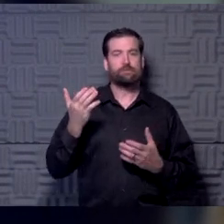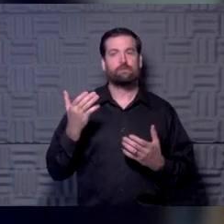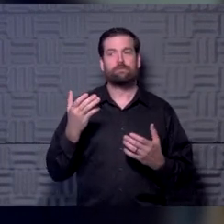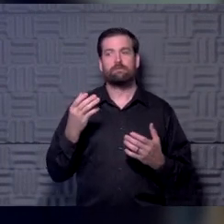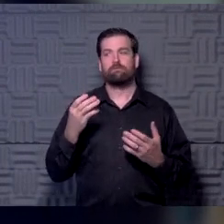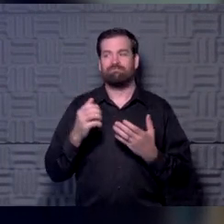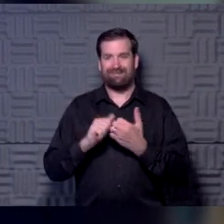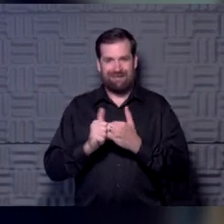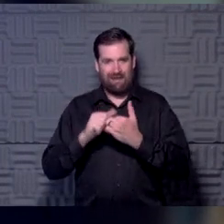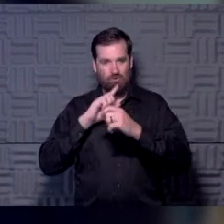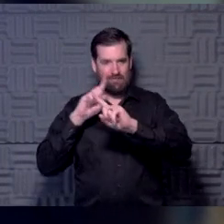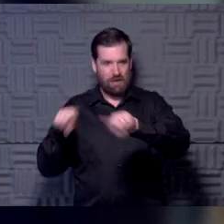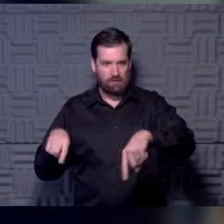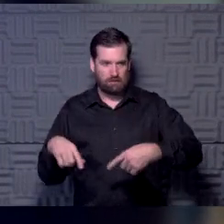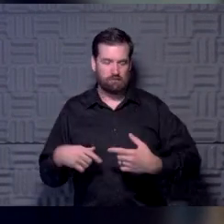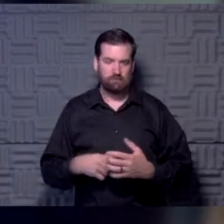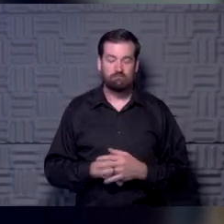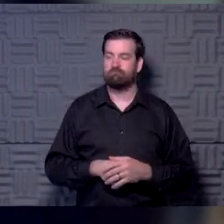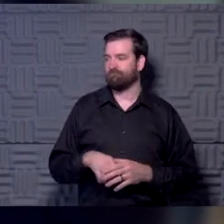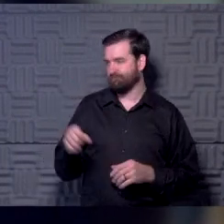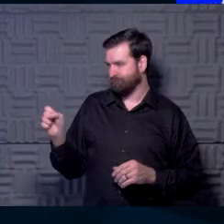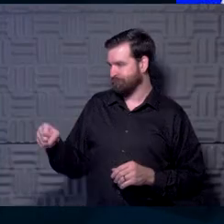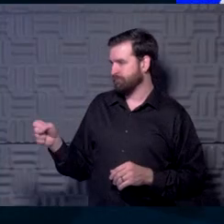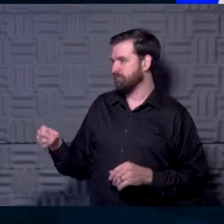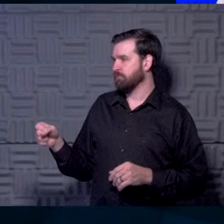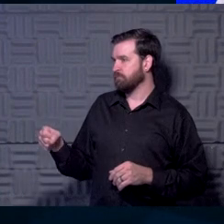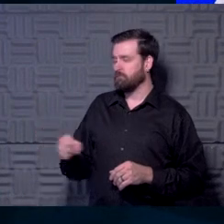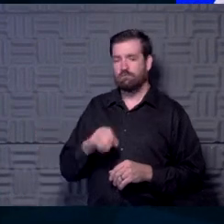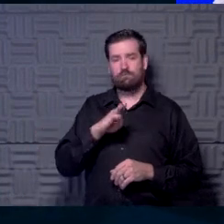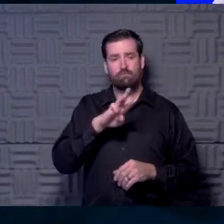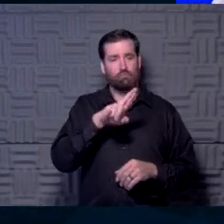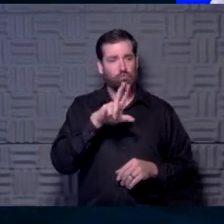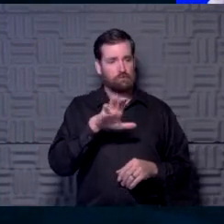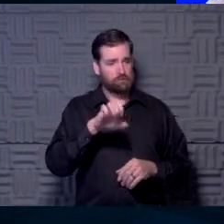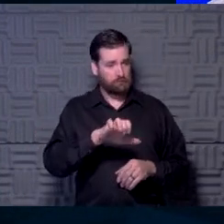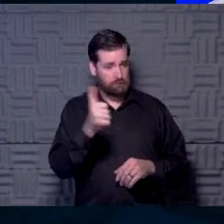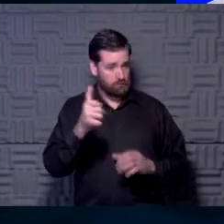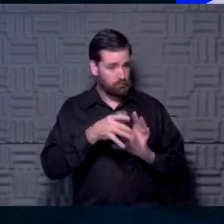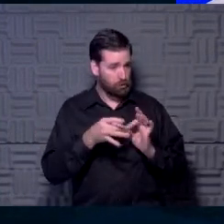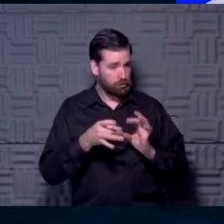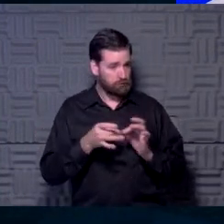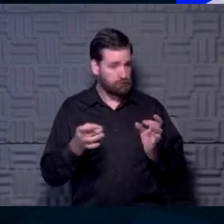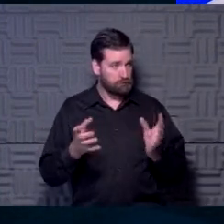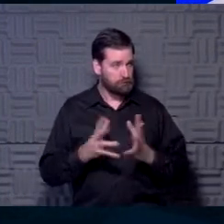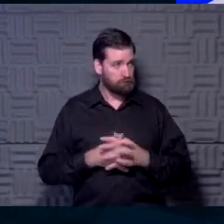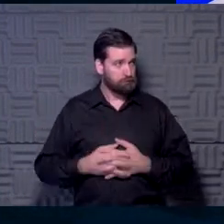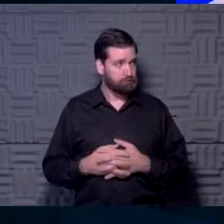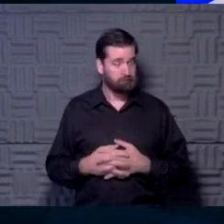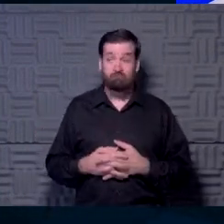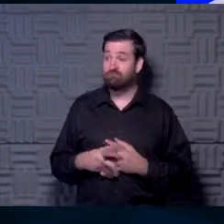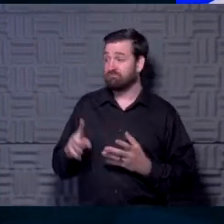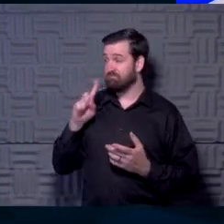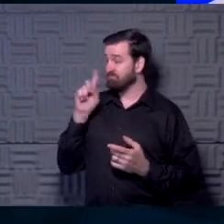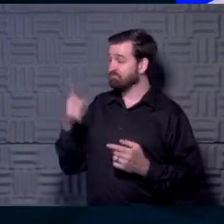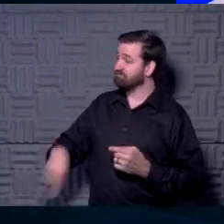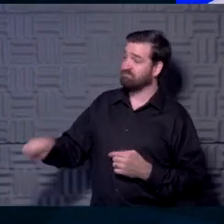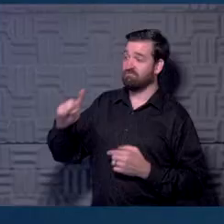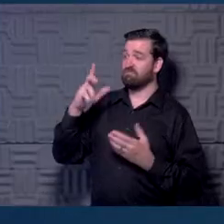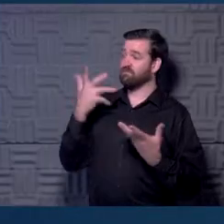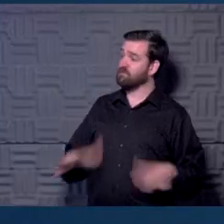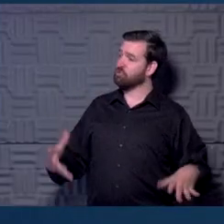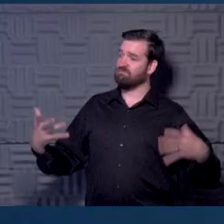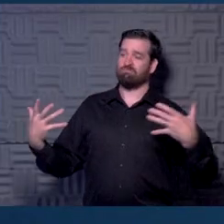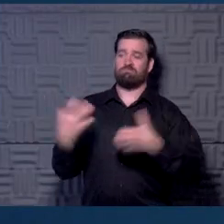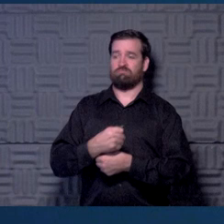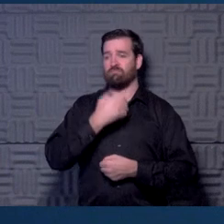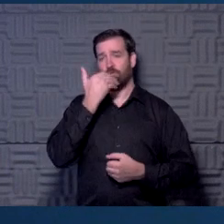and how they're reacting to that. You bet. Bruce, other thoughts? I think you guys have, have summarized